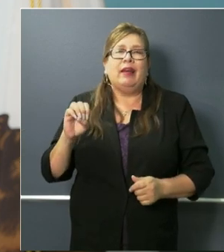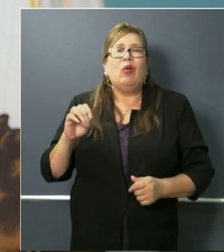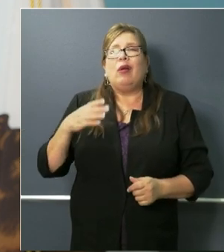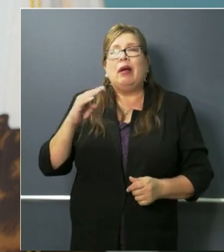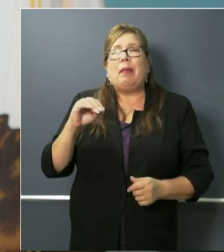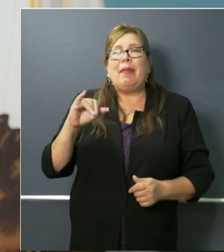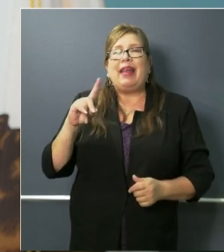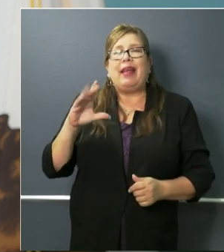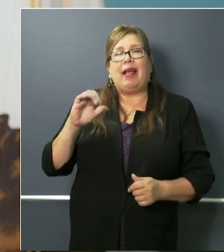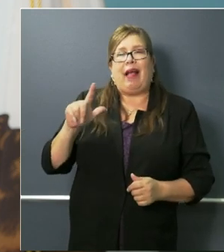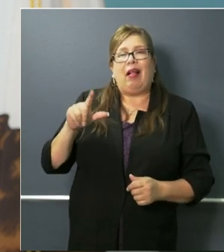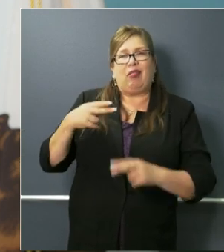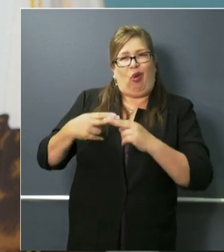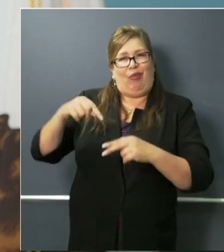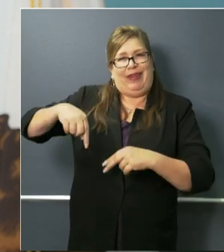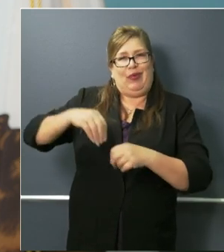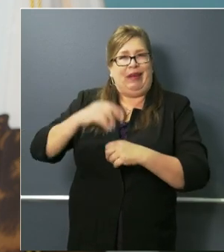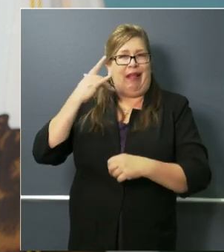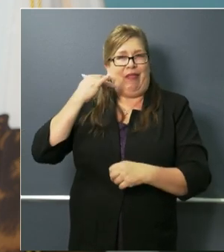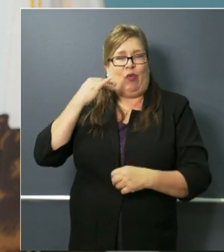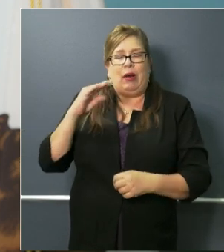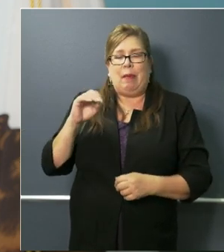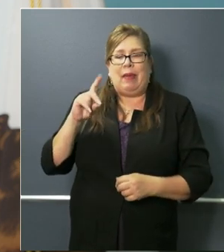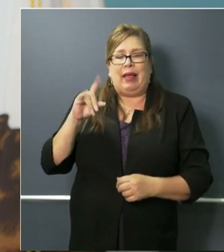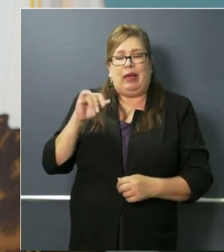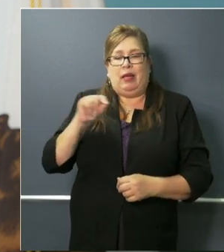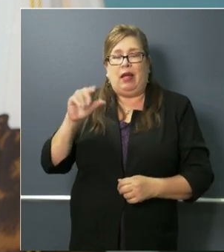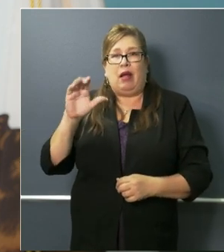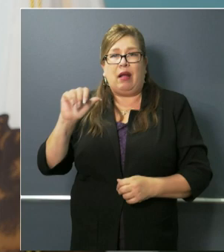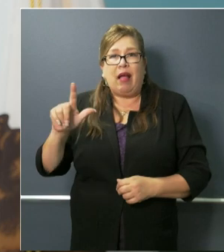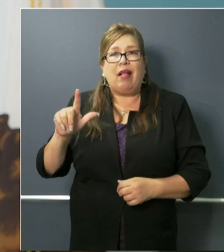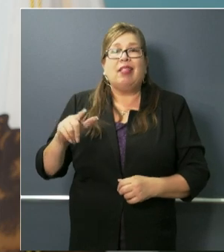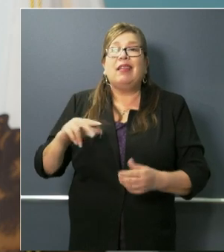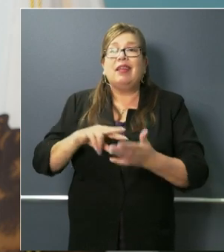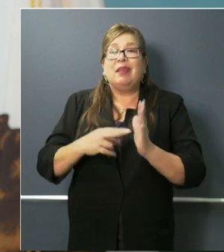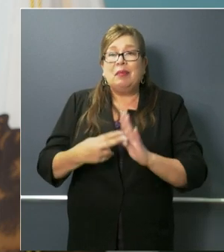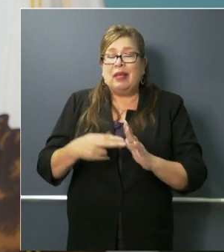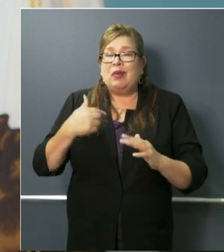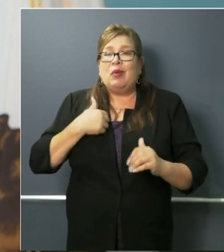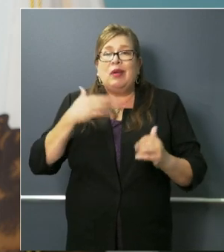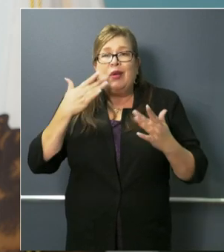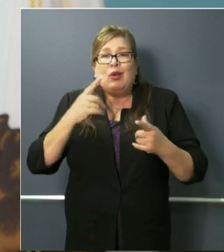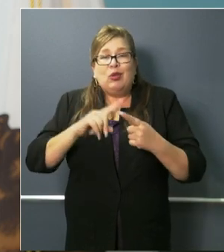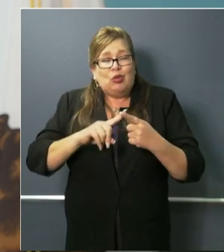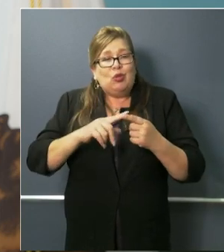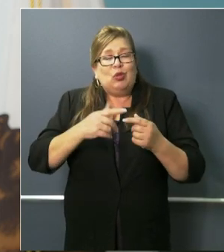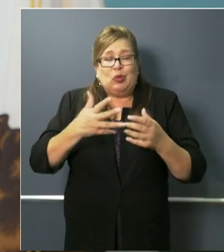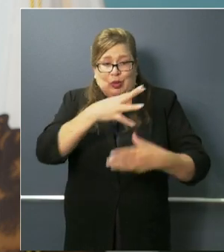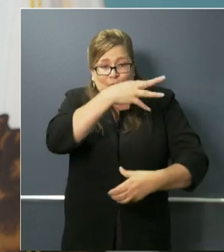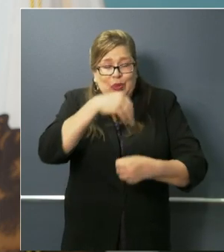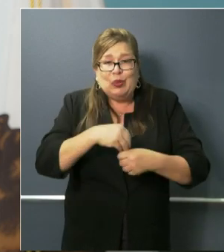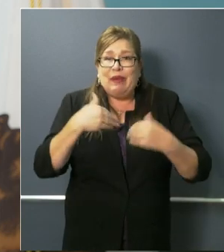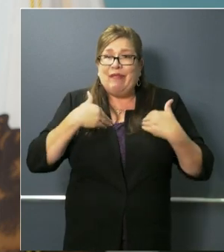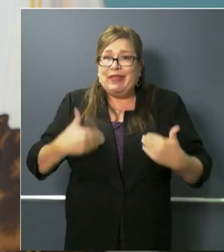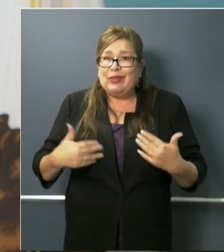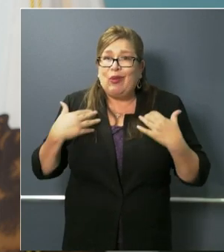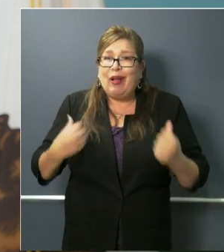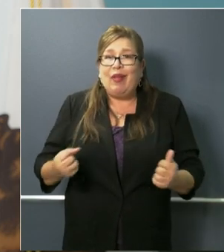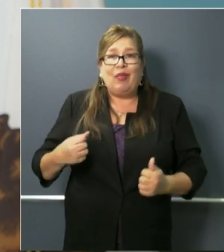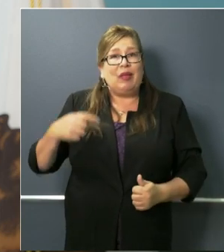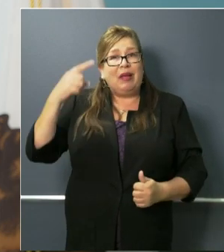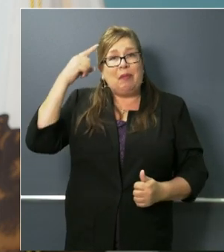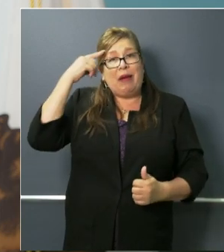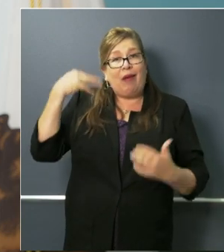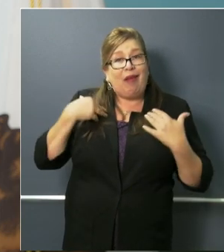talked about this once in a generation opportunity to do so to integrate physical and brain health we committed over well